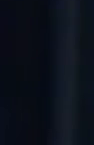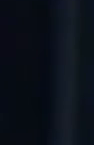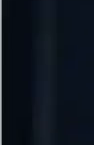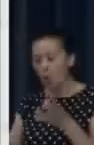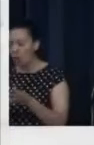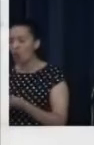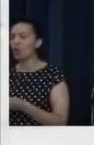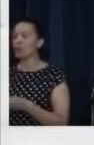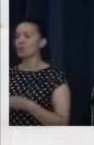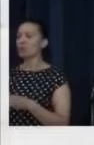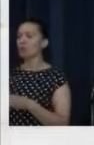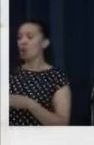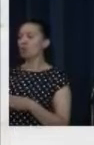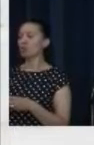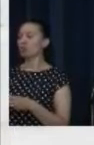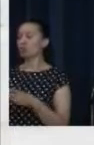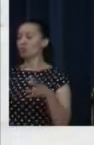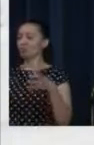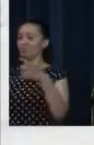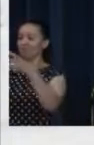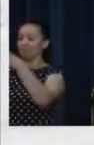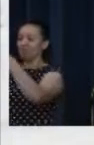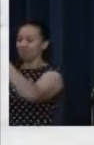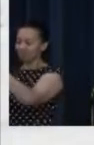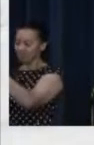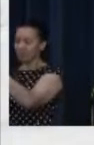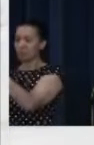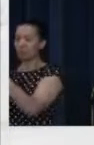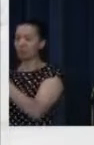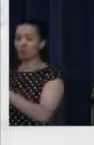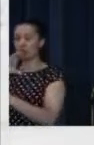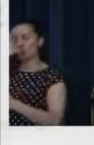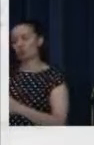reconciled us to himself through Christ.